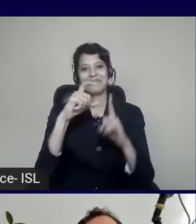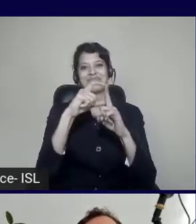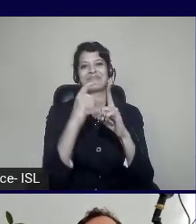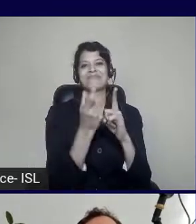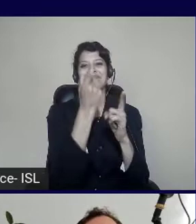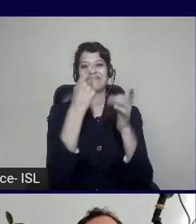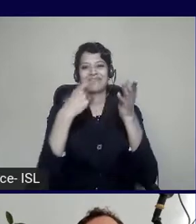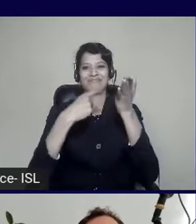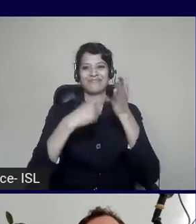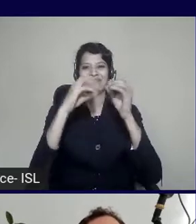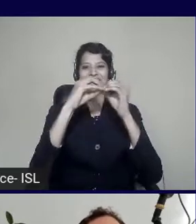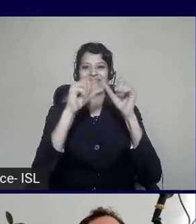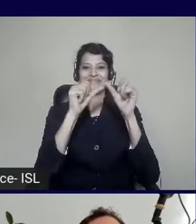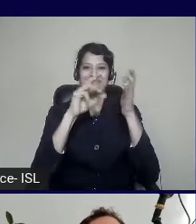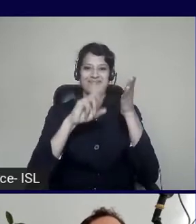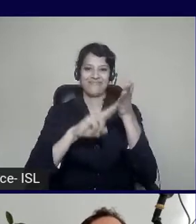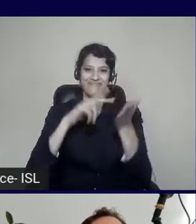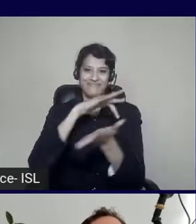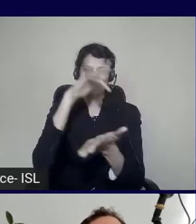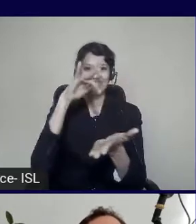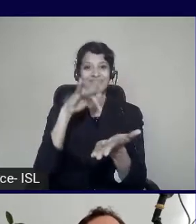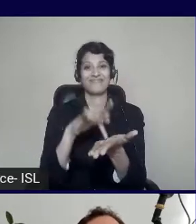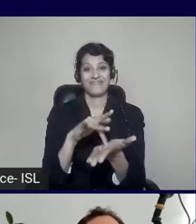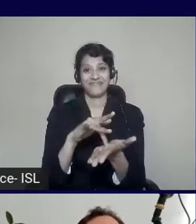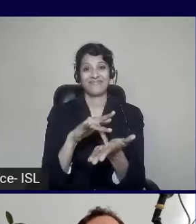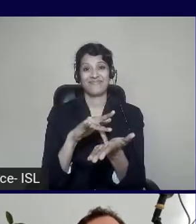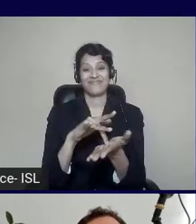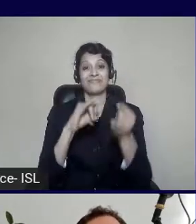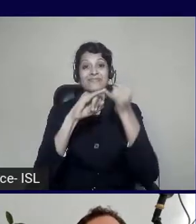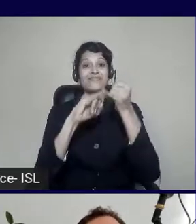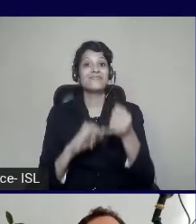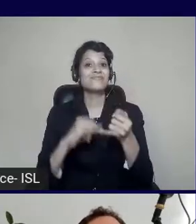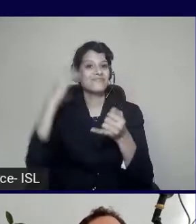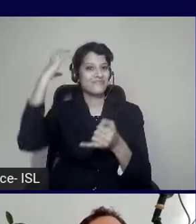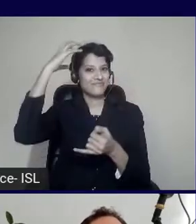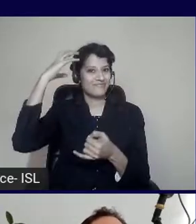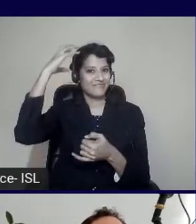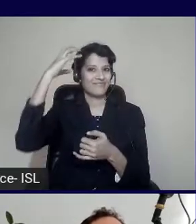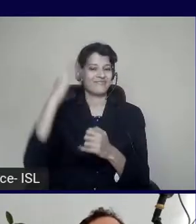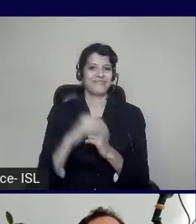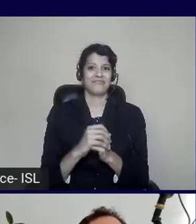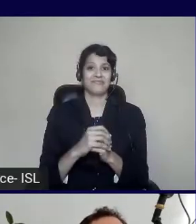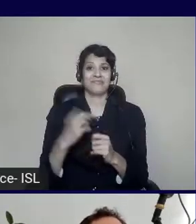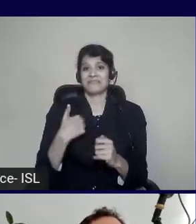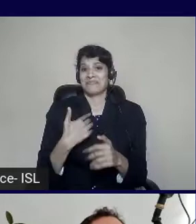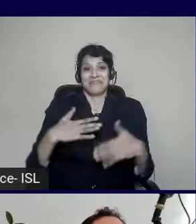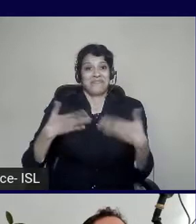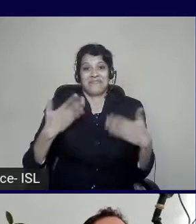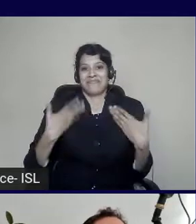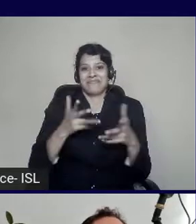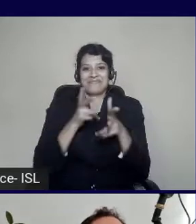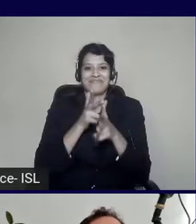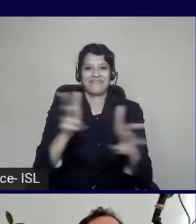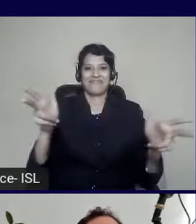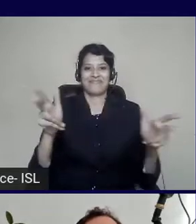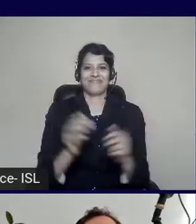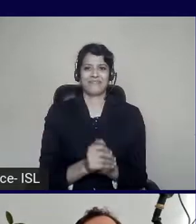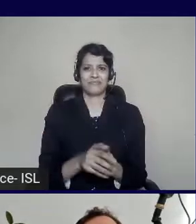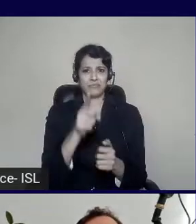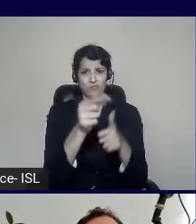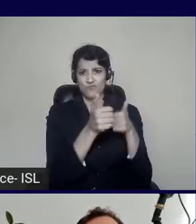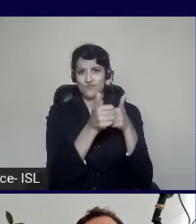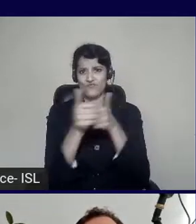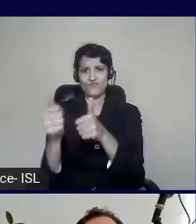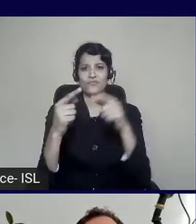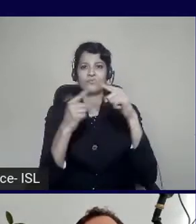to be able to tell you about this story for programming with accessibility. So follow me on Twitter. I do a lot of